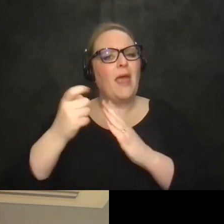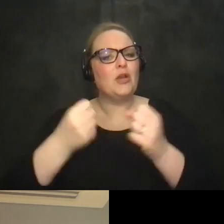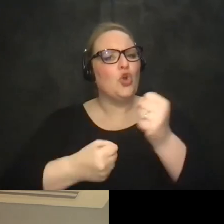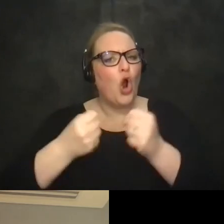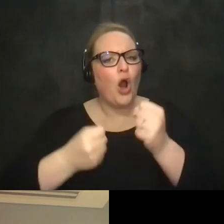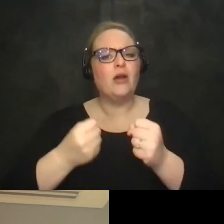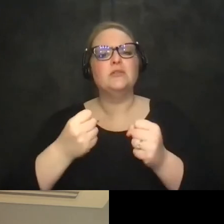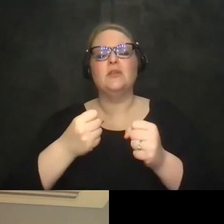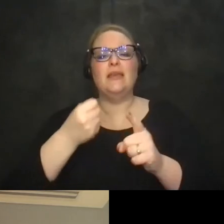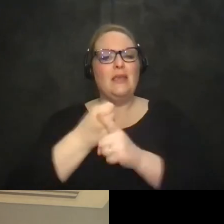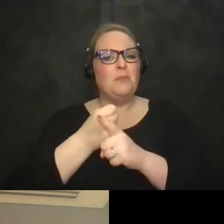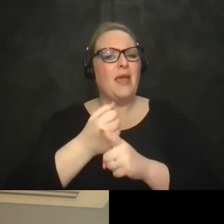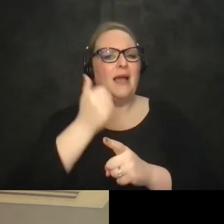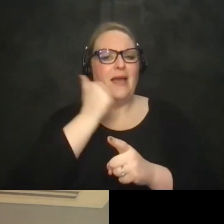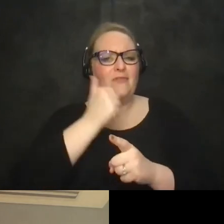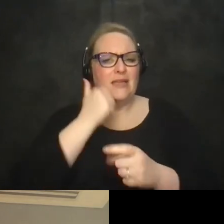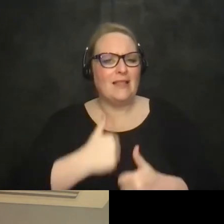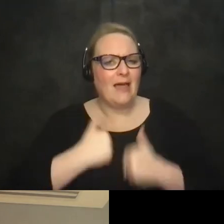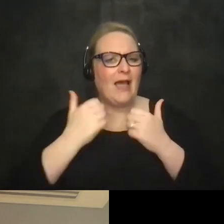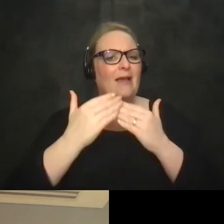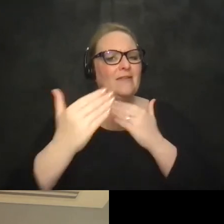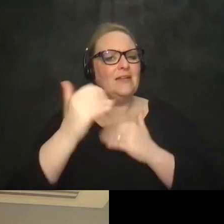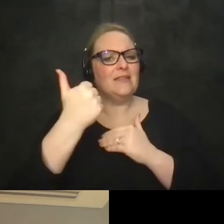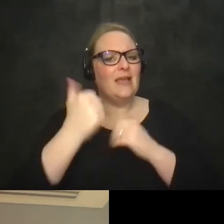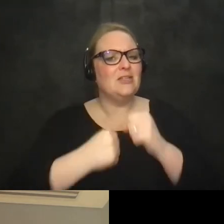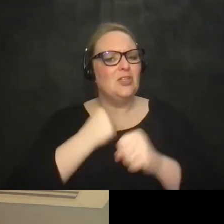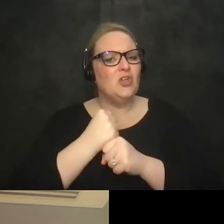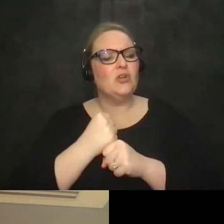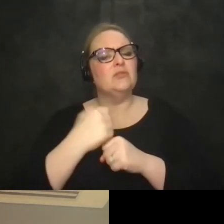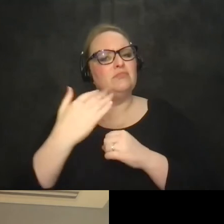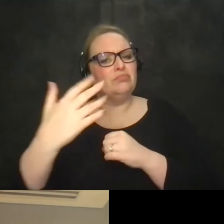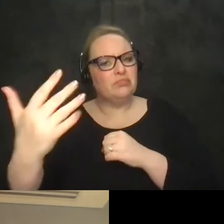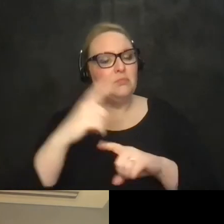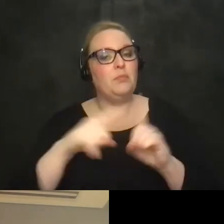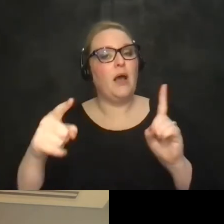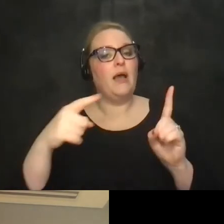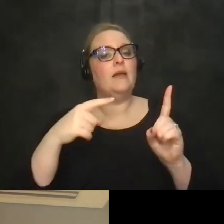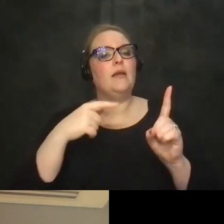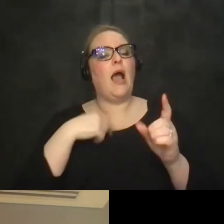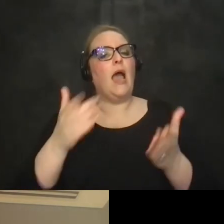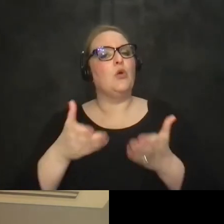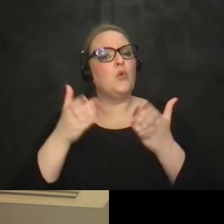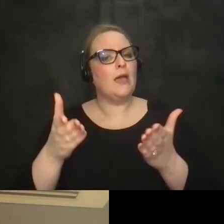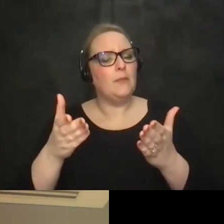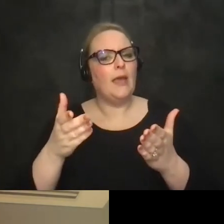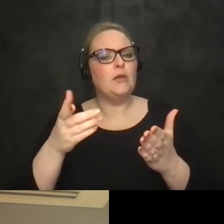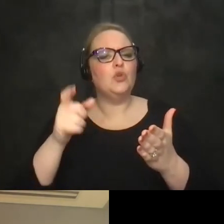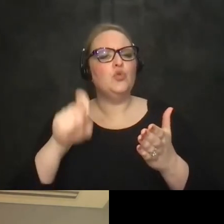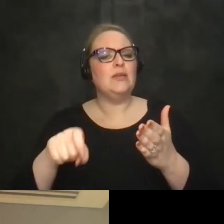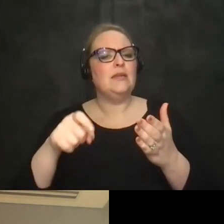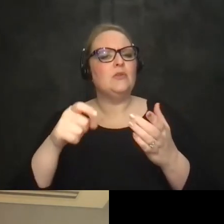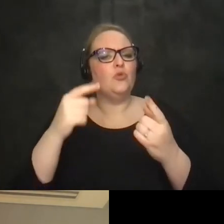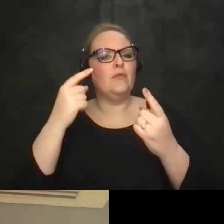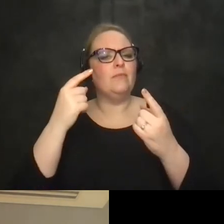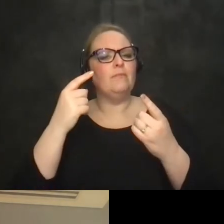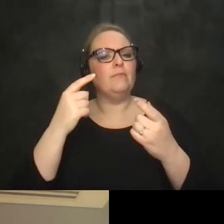lives uh in the next 10 years uh and so on but i'd also so i'd recommend that you do do think why did you think or